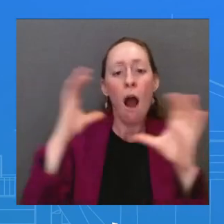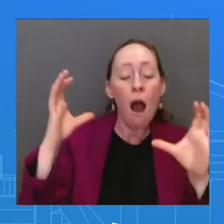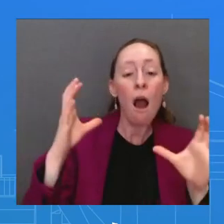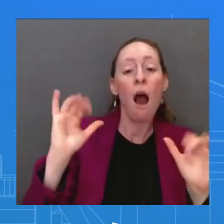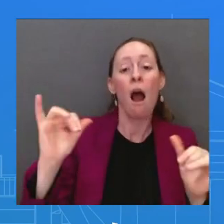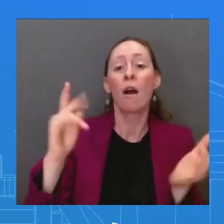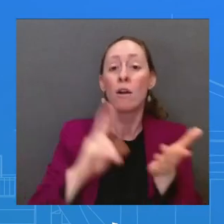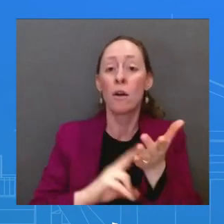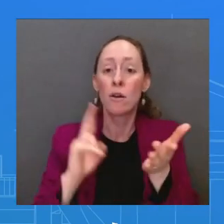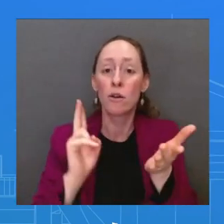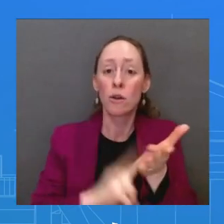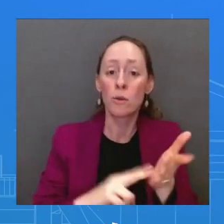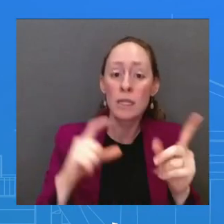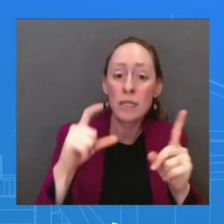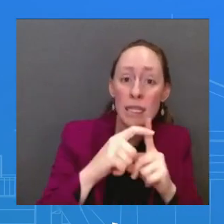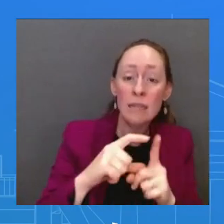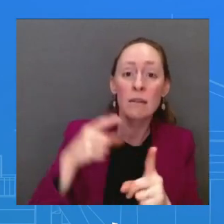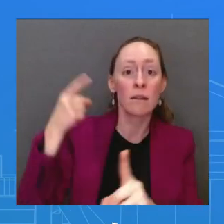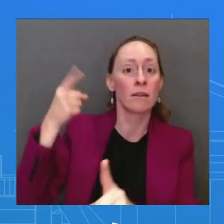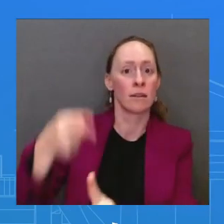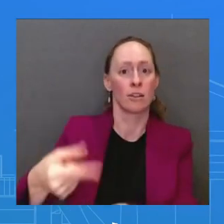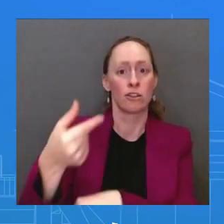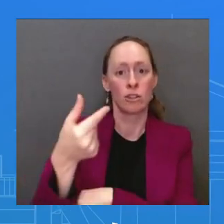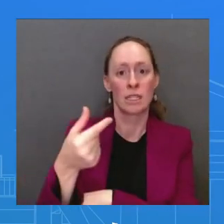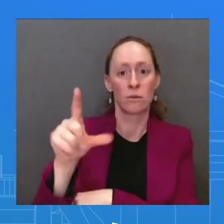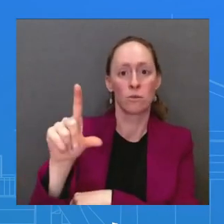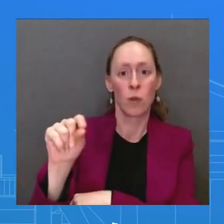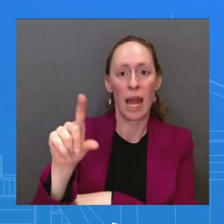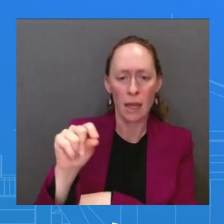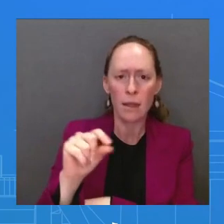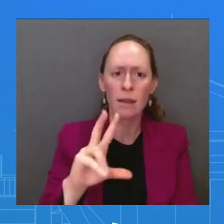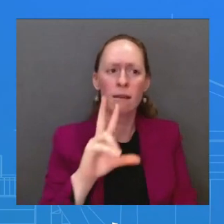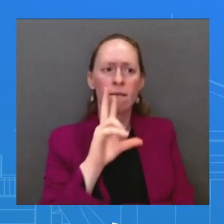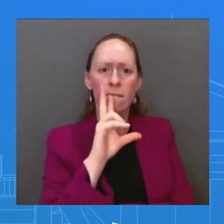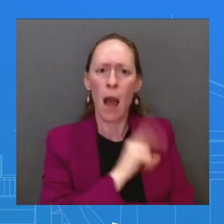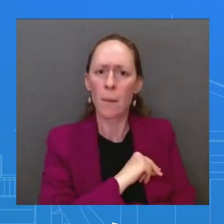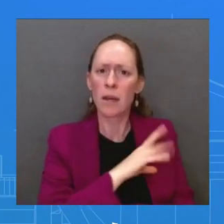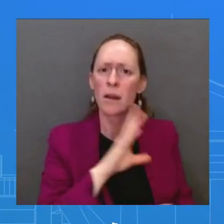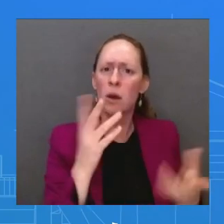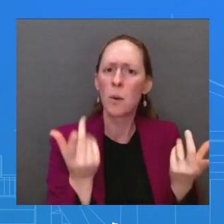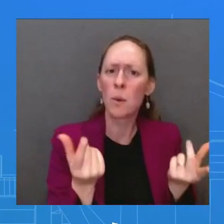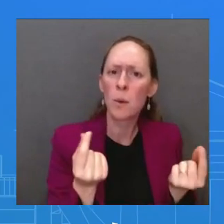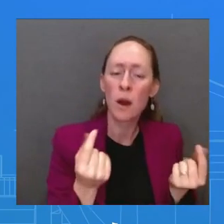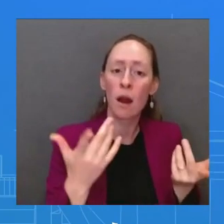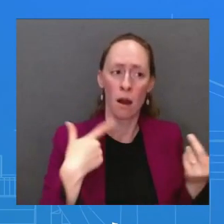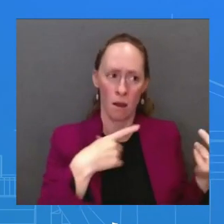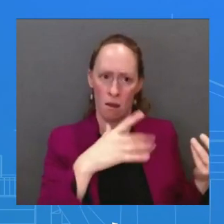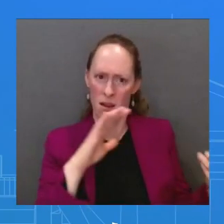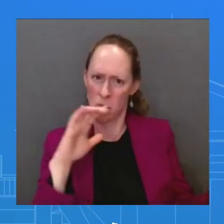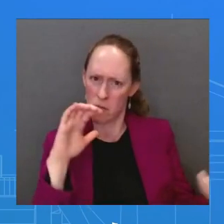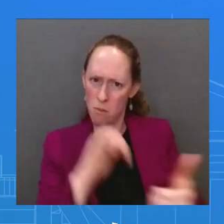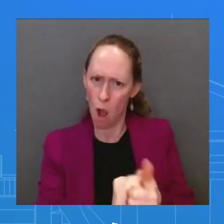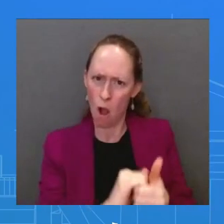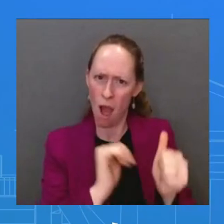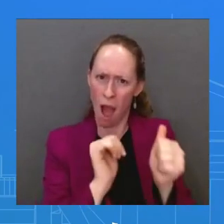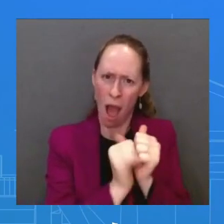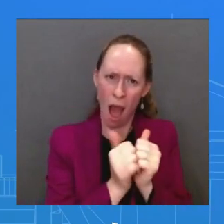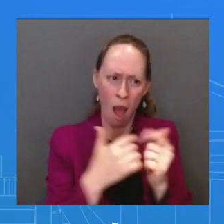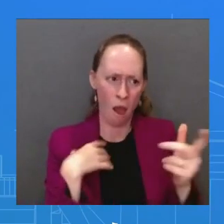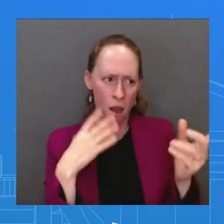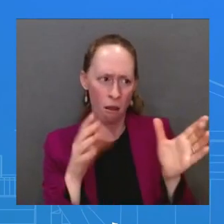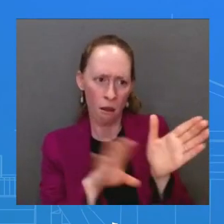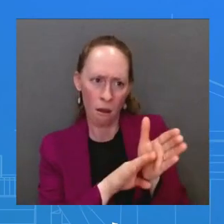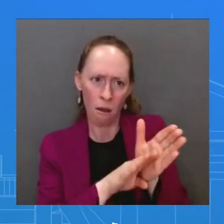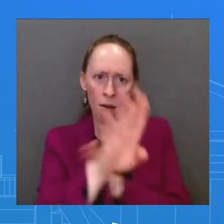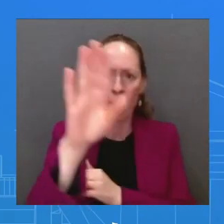our partnership with Vietnam. On Thursday, the President will travel to New Delhi, India to attend the G20